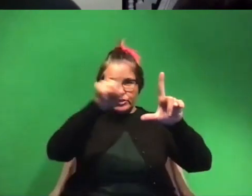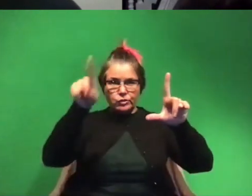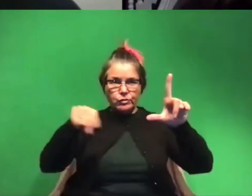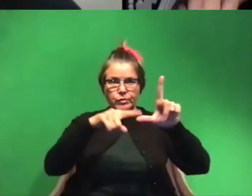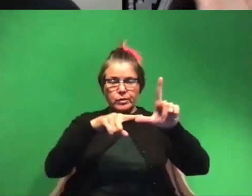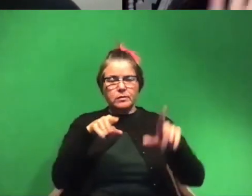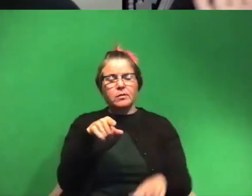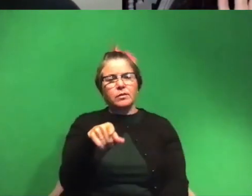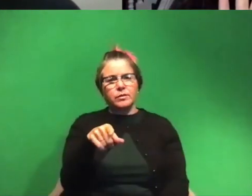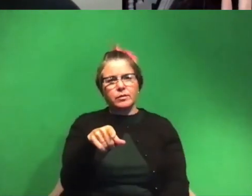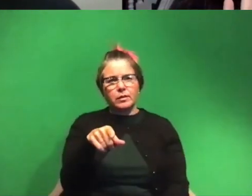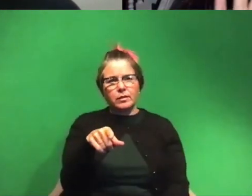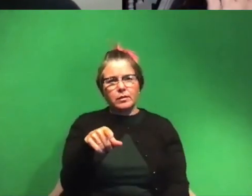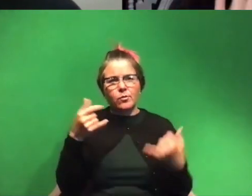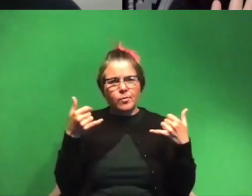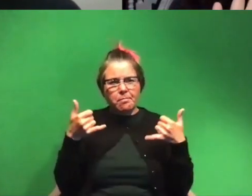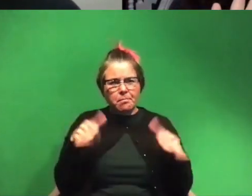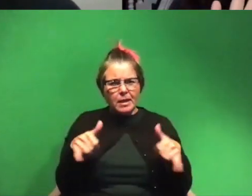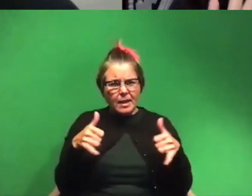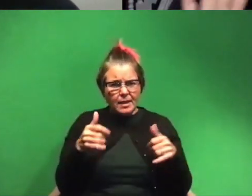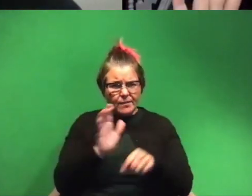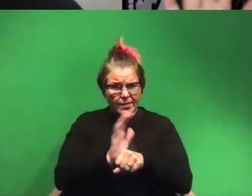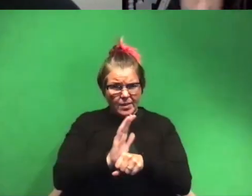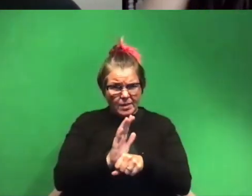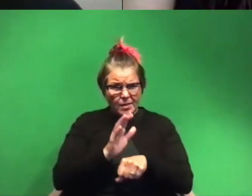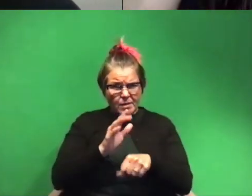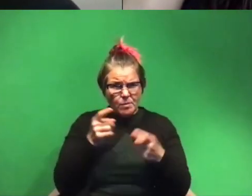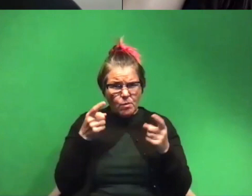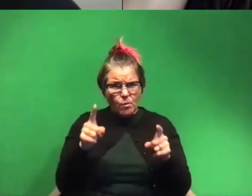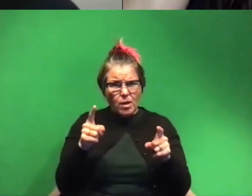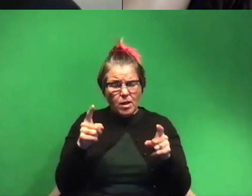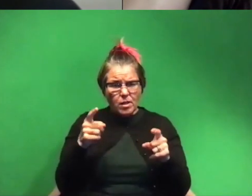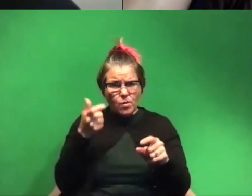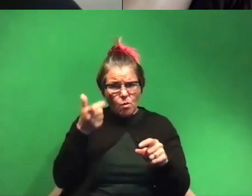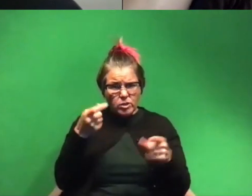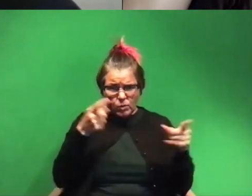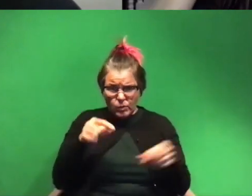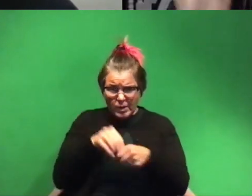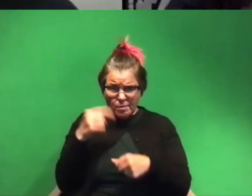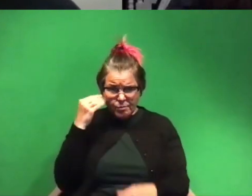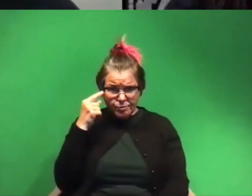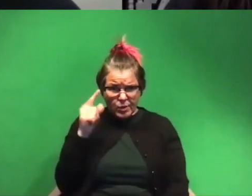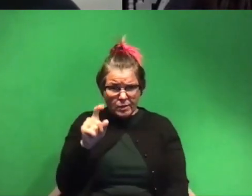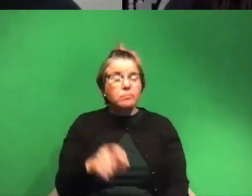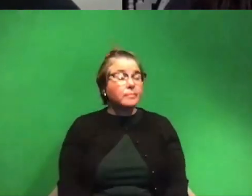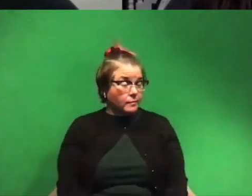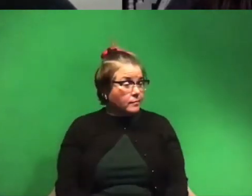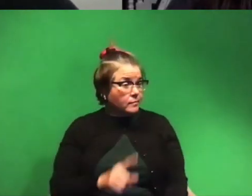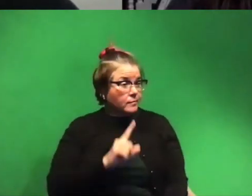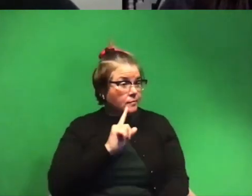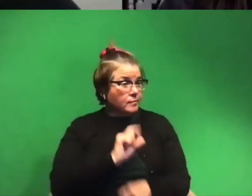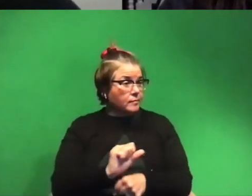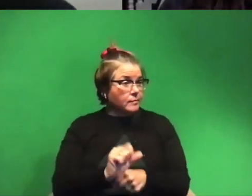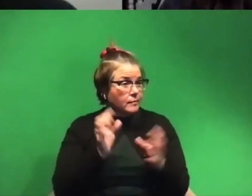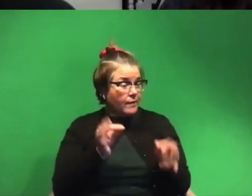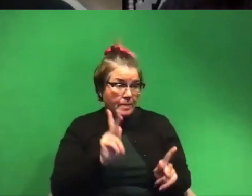you like playing film while watching what's going on in the brain absolutely yeah so people do that